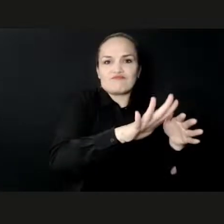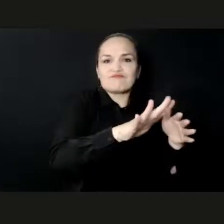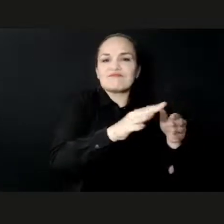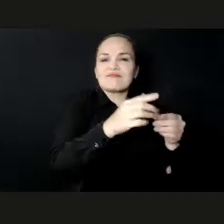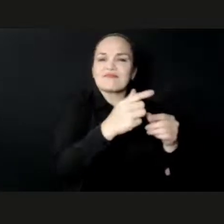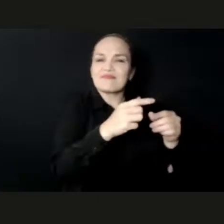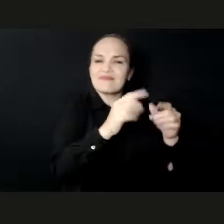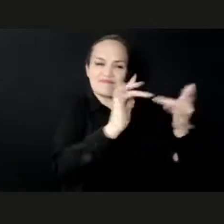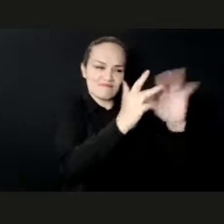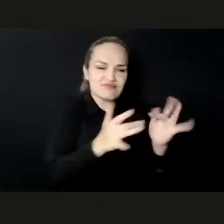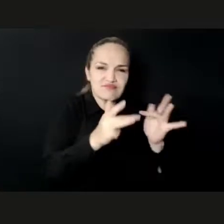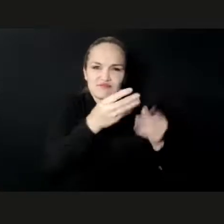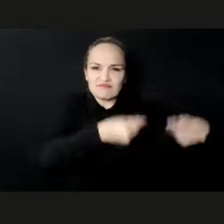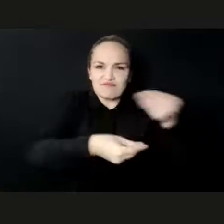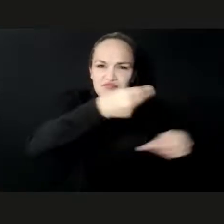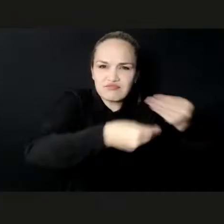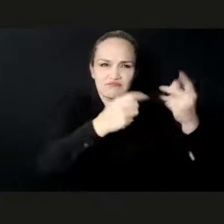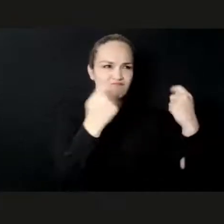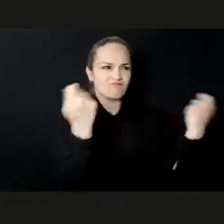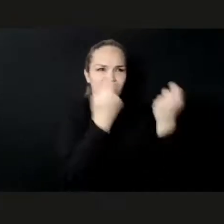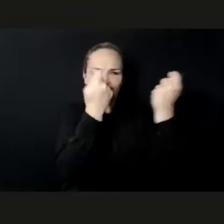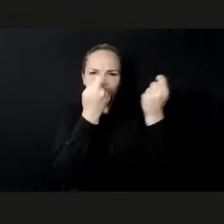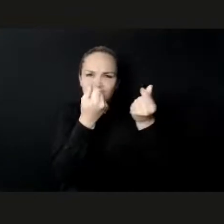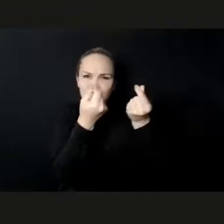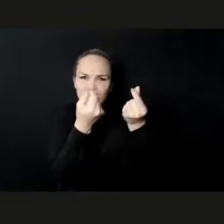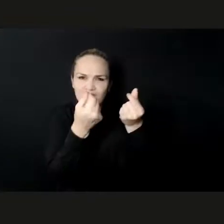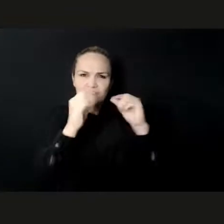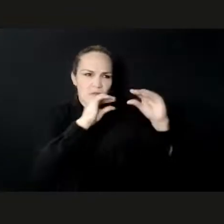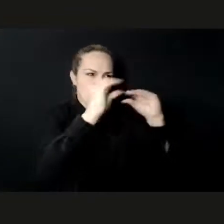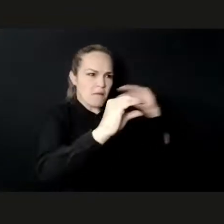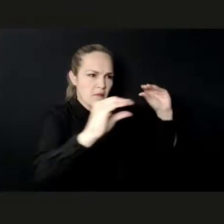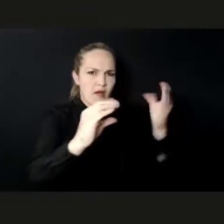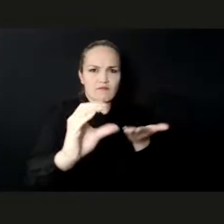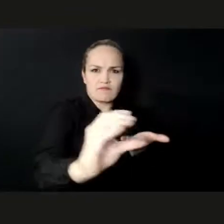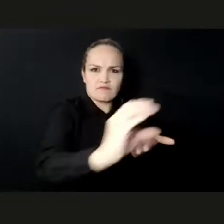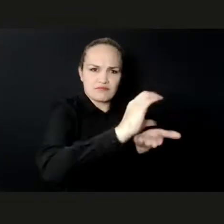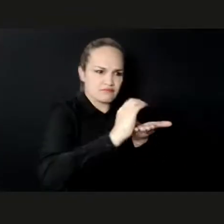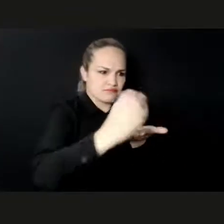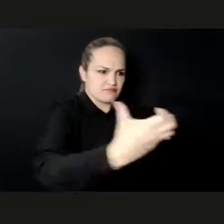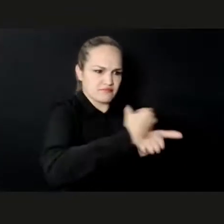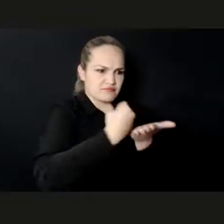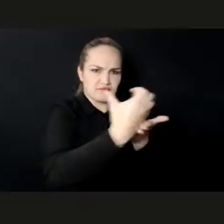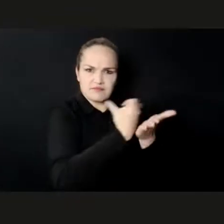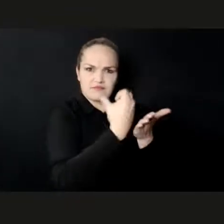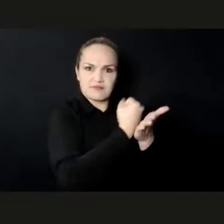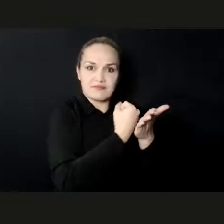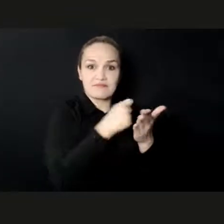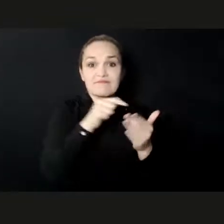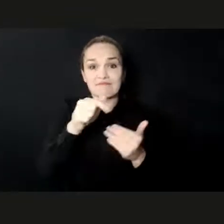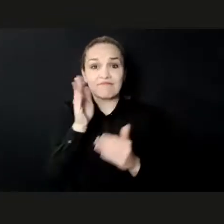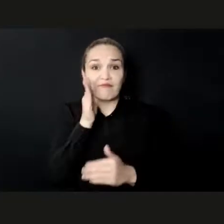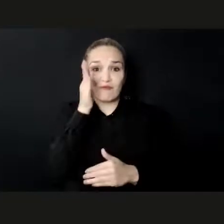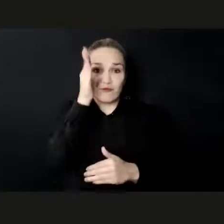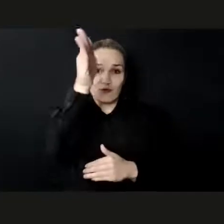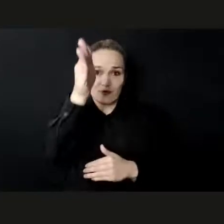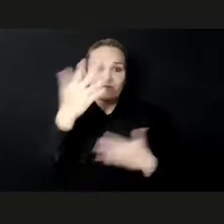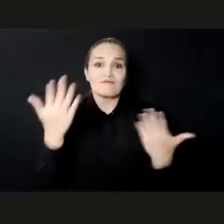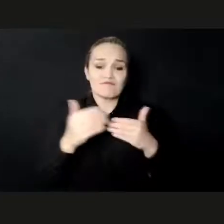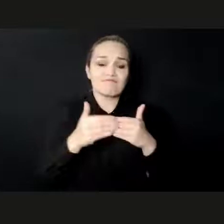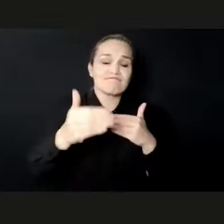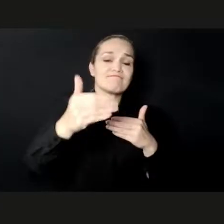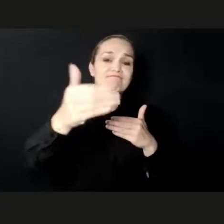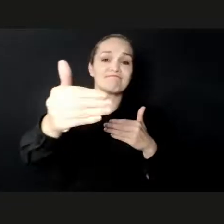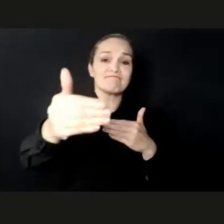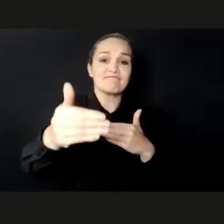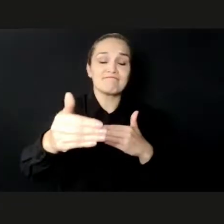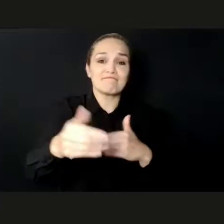to control our economic activities in the coming decades. And on this, ANCTAD is publishing a new